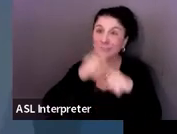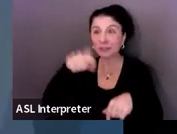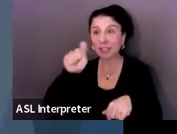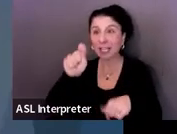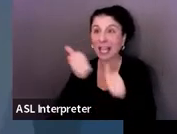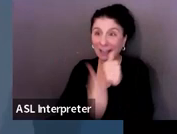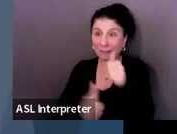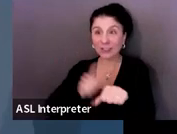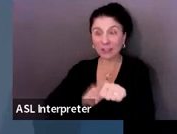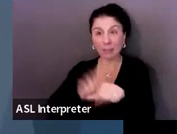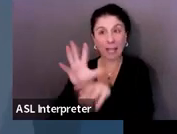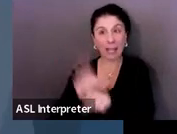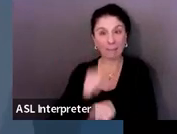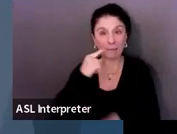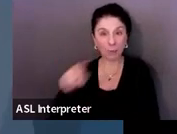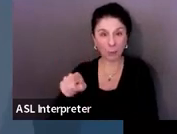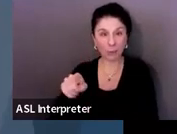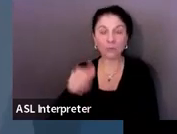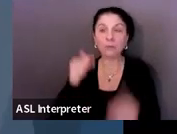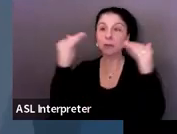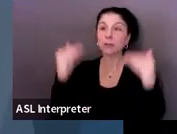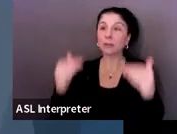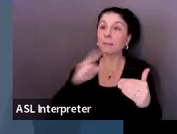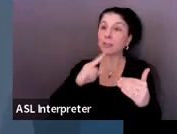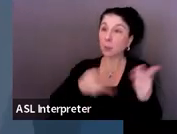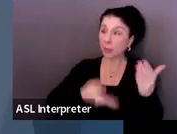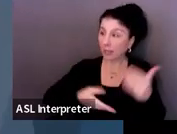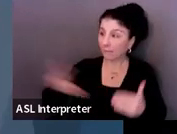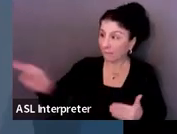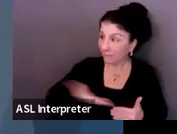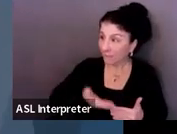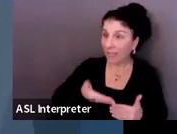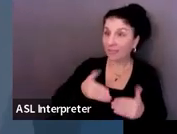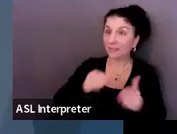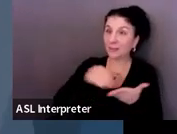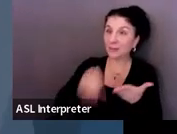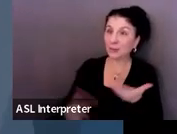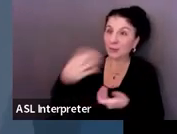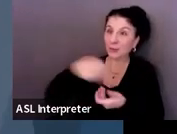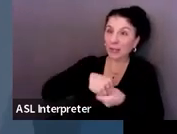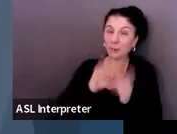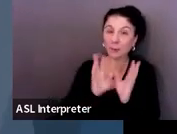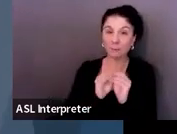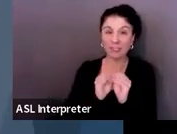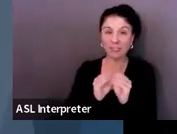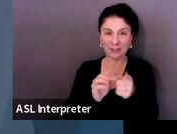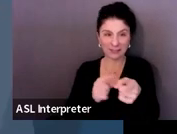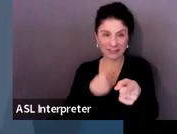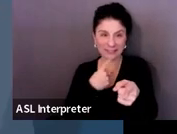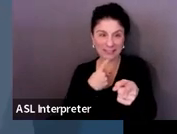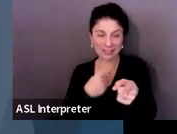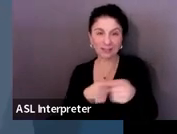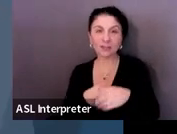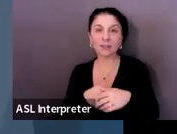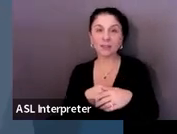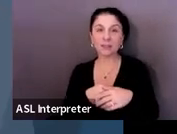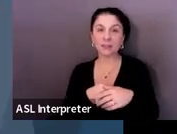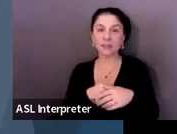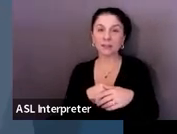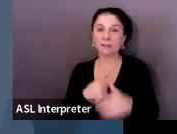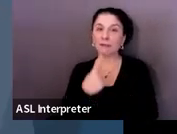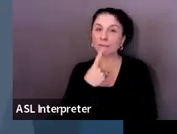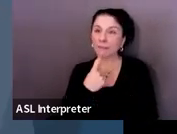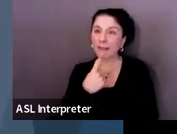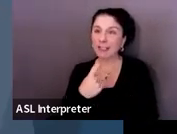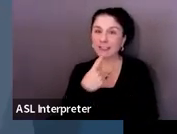And make sure the child is always invited. Best practice is like it shows here, where the student is